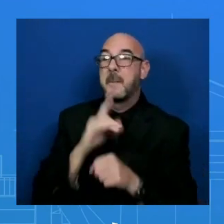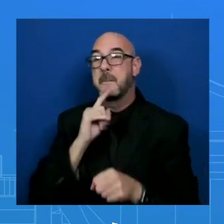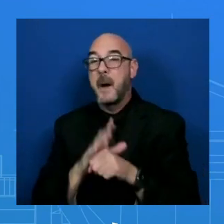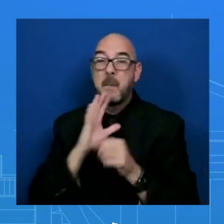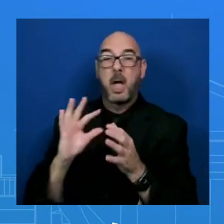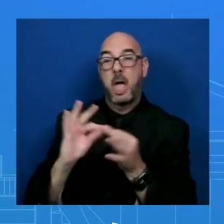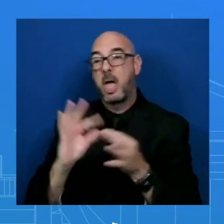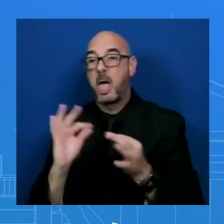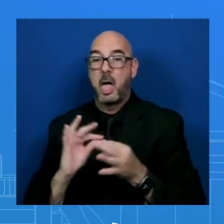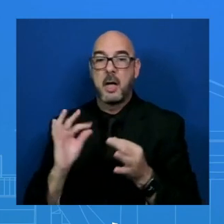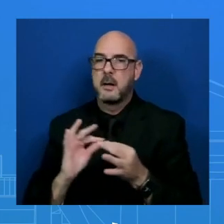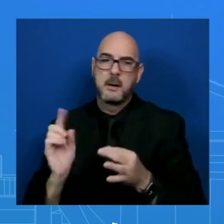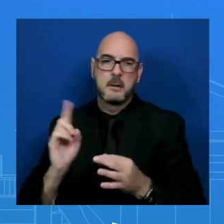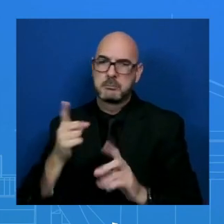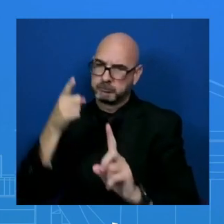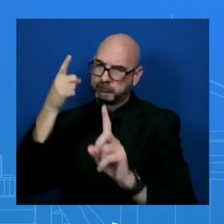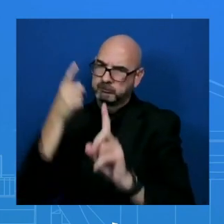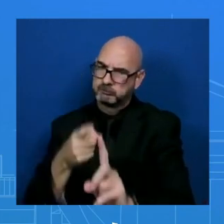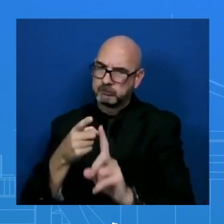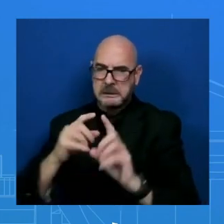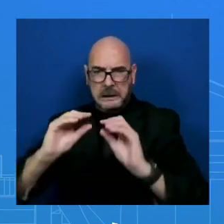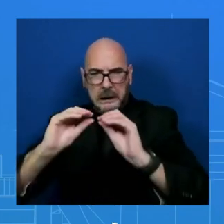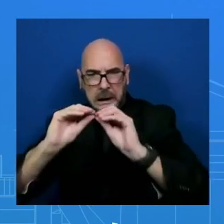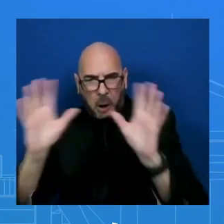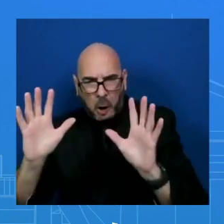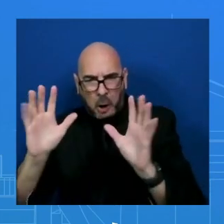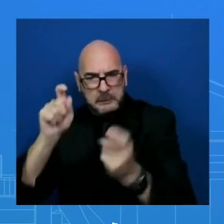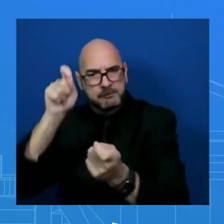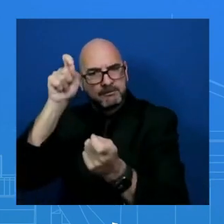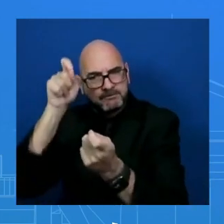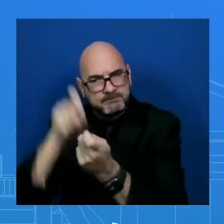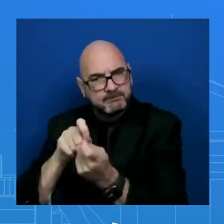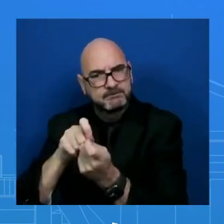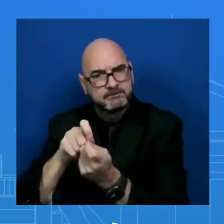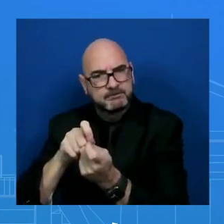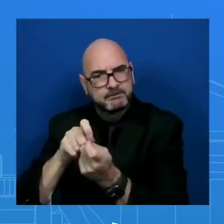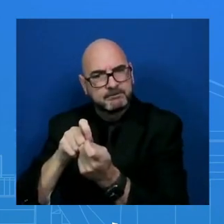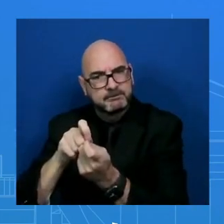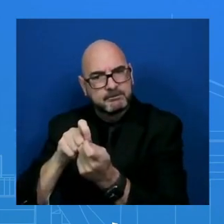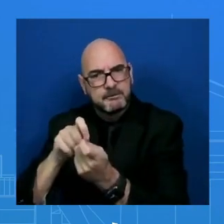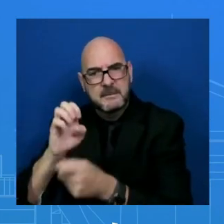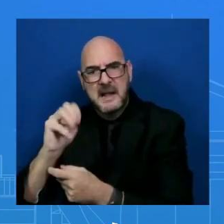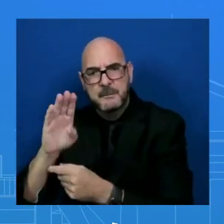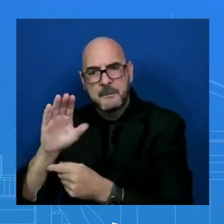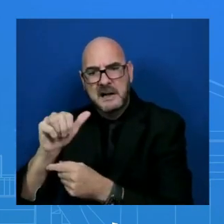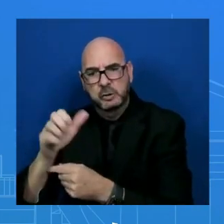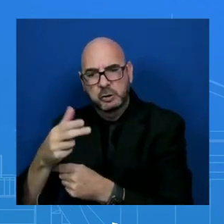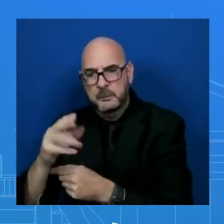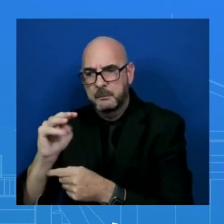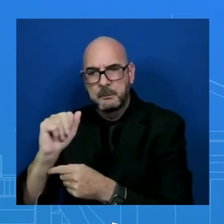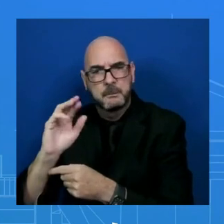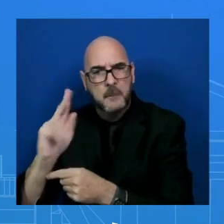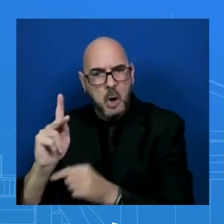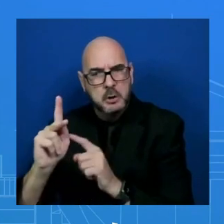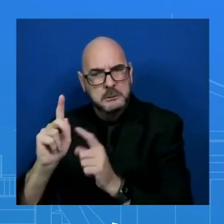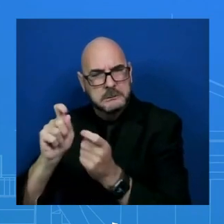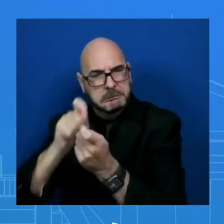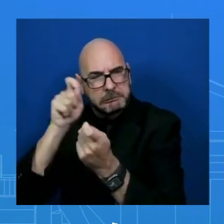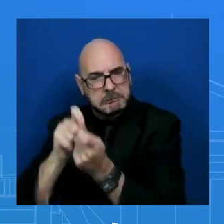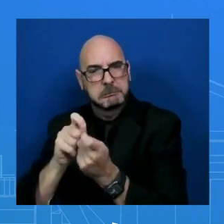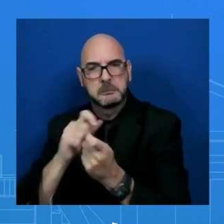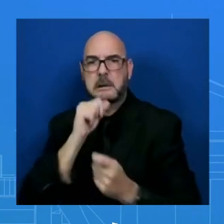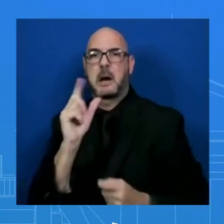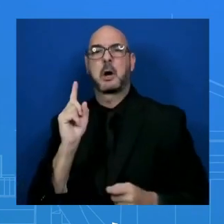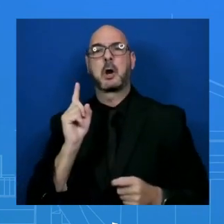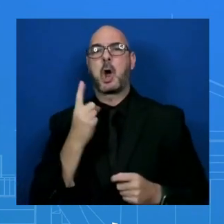clear, concrete benchmarks and steps along the way. And I'm not going to characterize any current diplomatic discussions in that regard, just